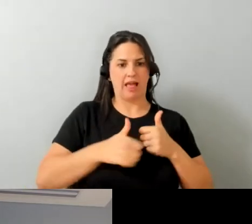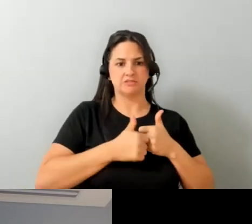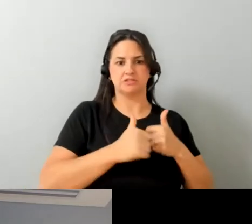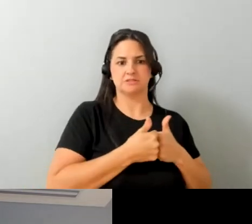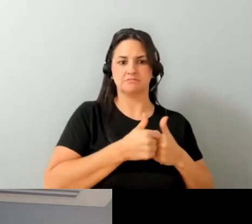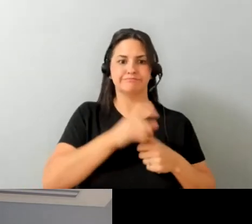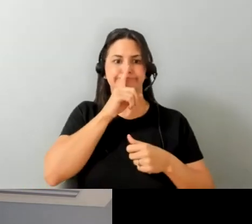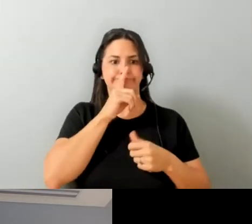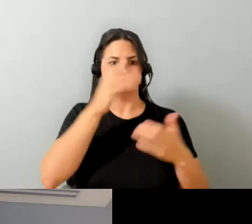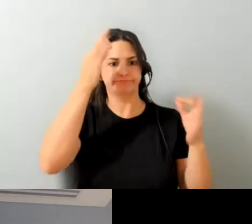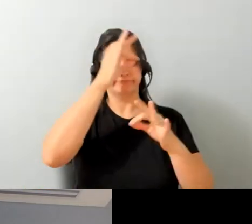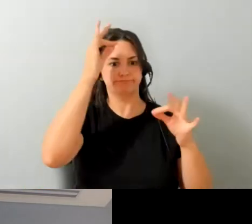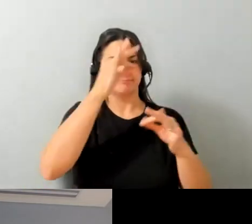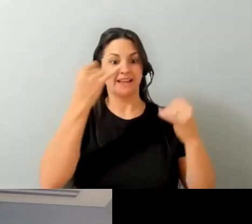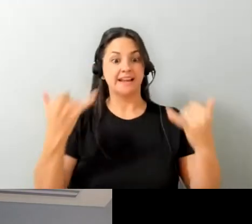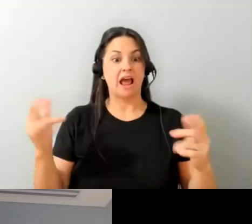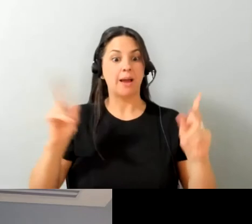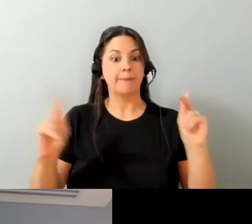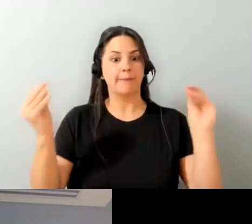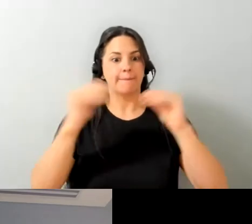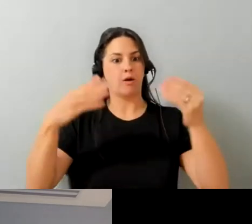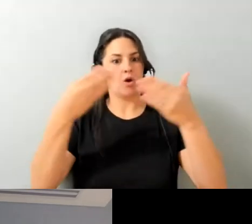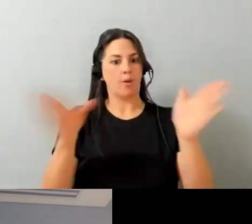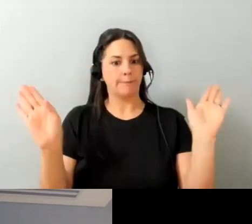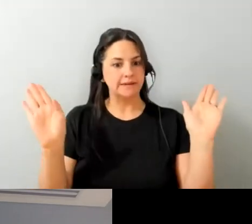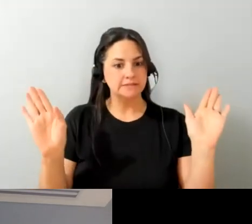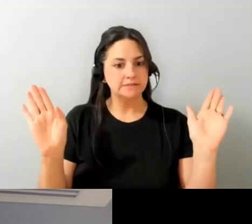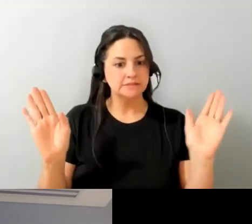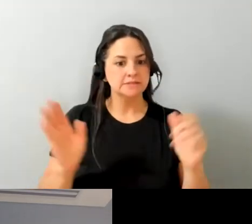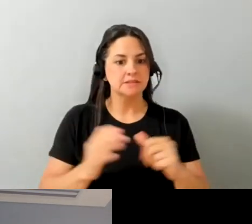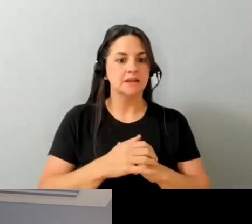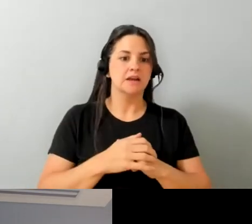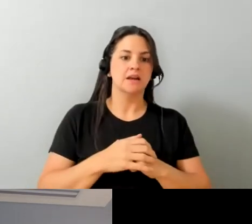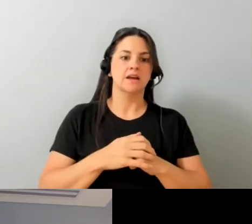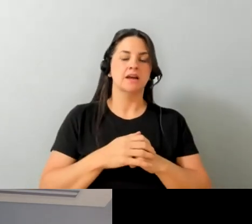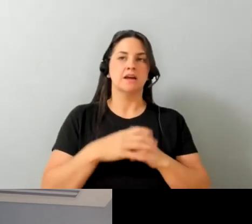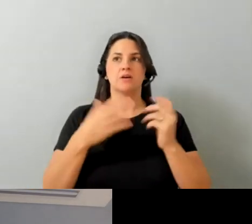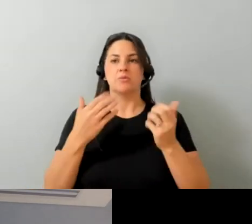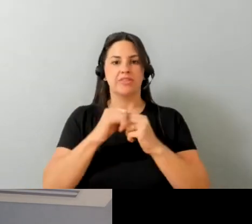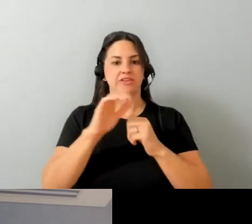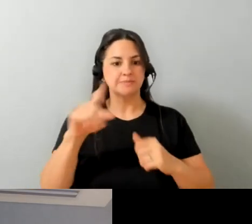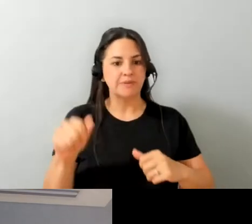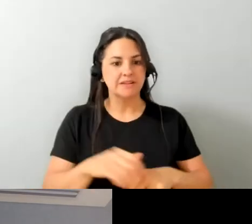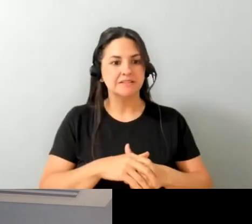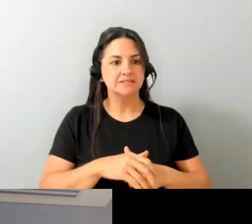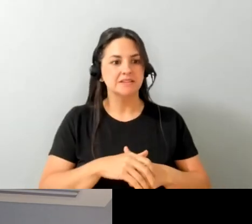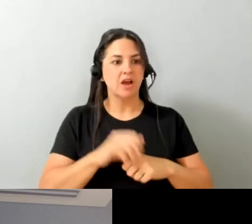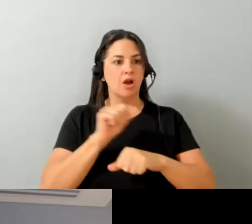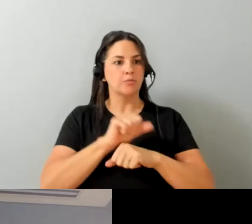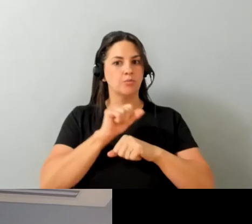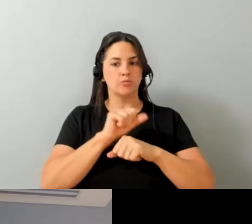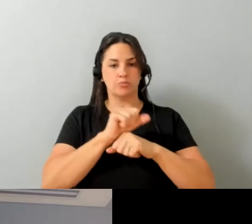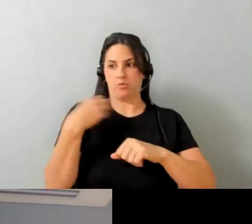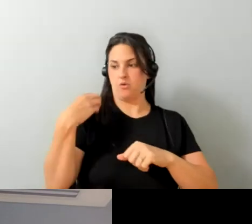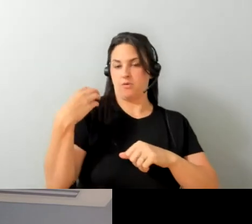being more open with their challenges or with their disabilities and realizing employers are realizing they've been